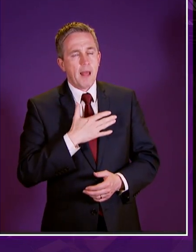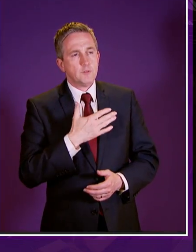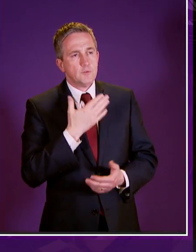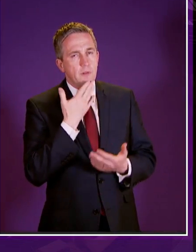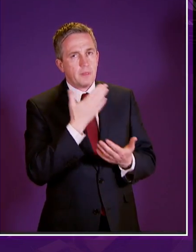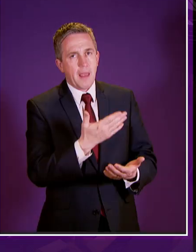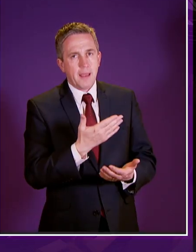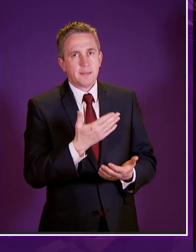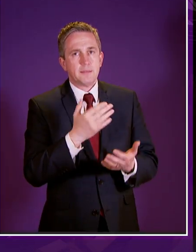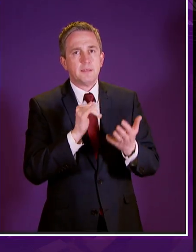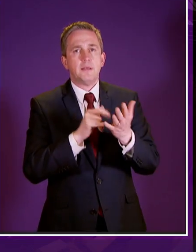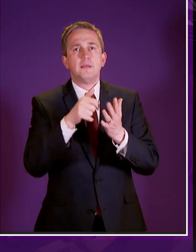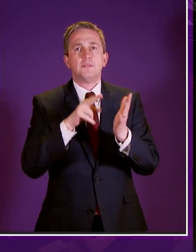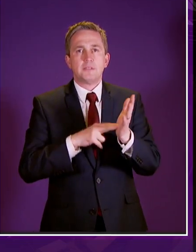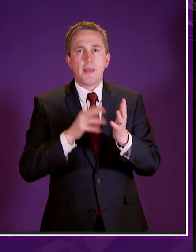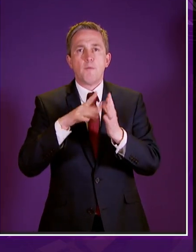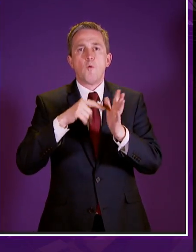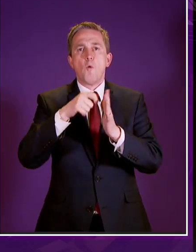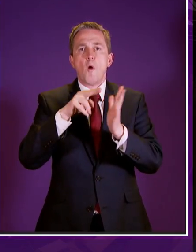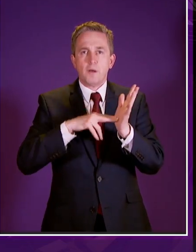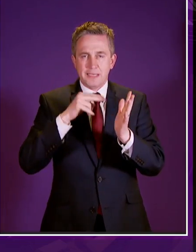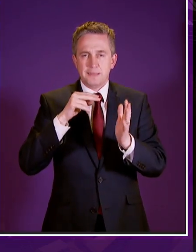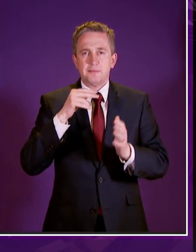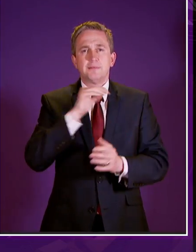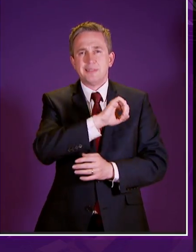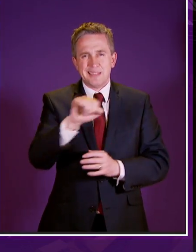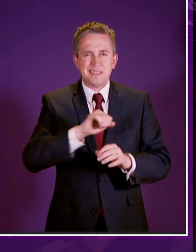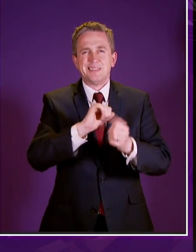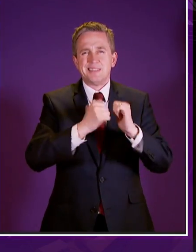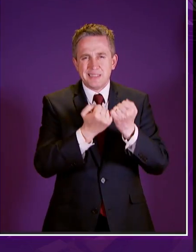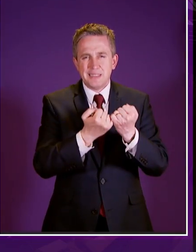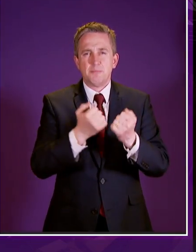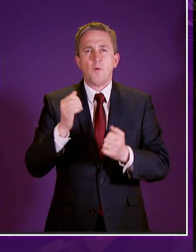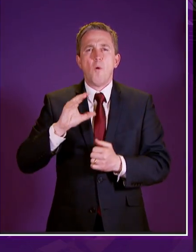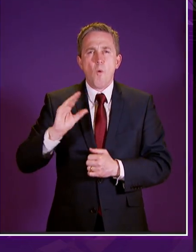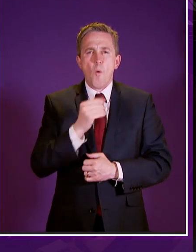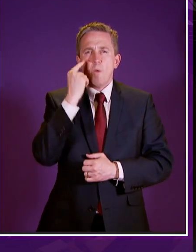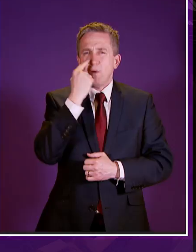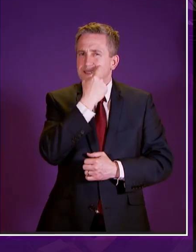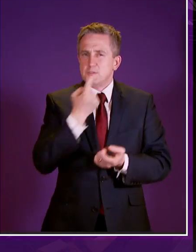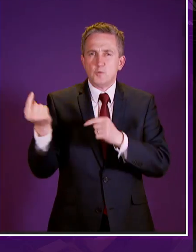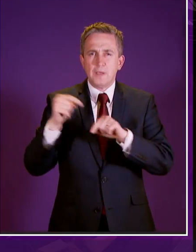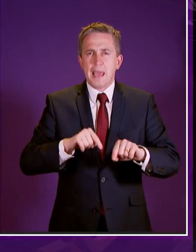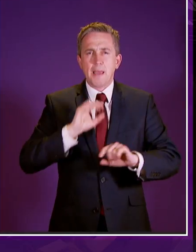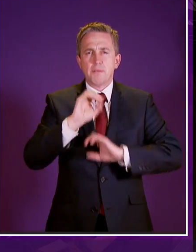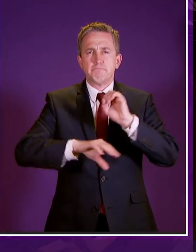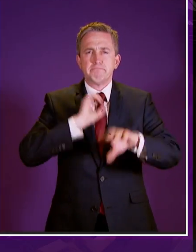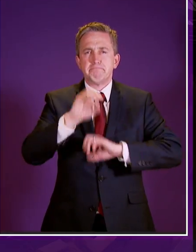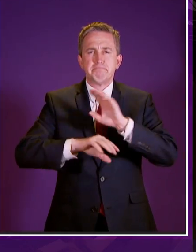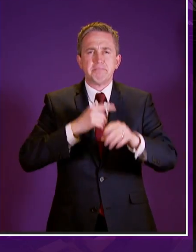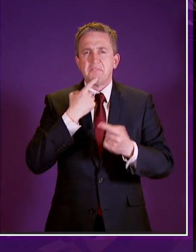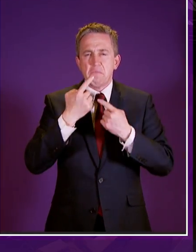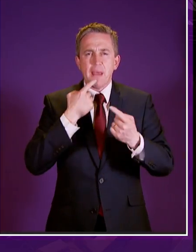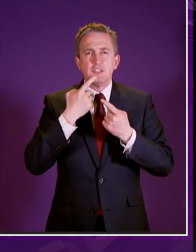thanking um simon watkins and his clerking team um the witnesses who took time to give us their their expert